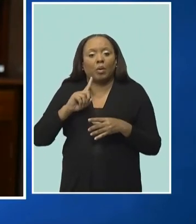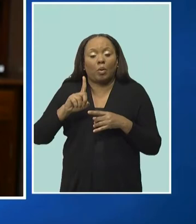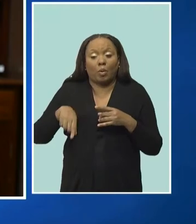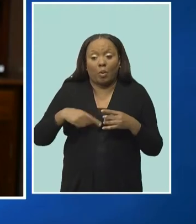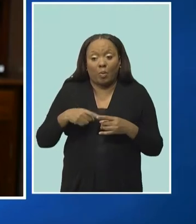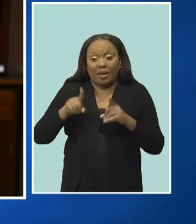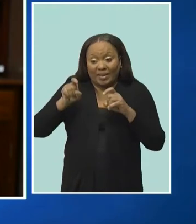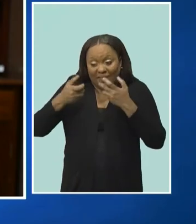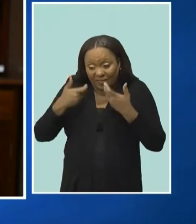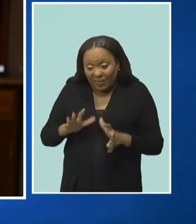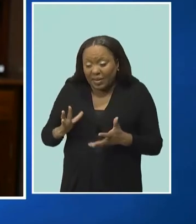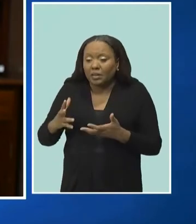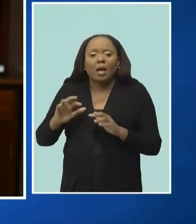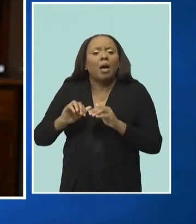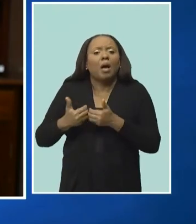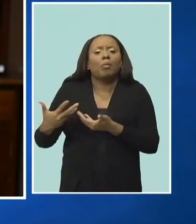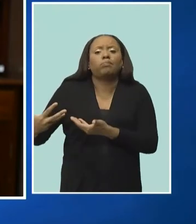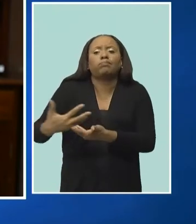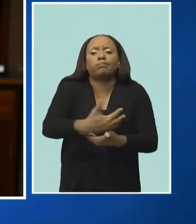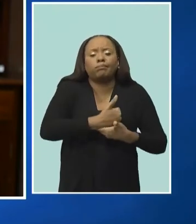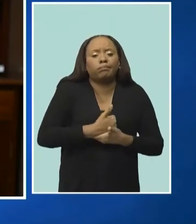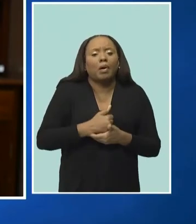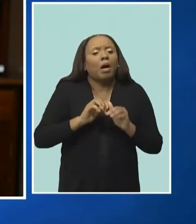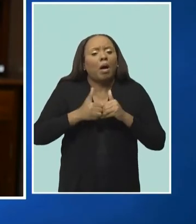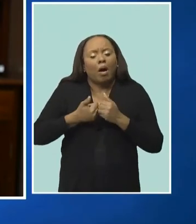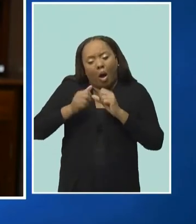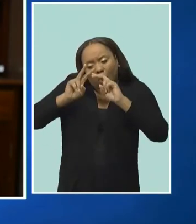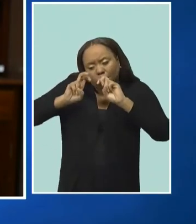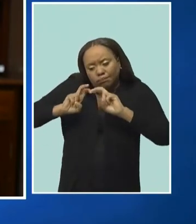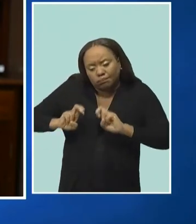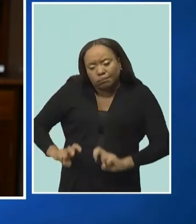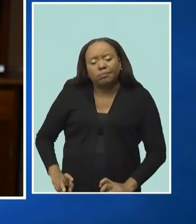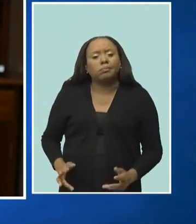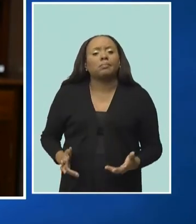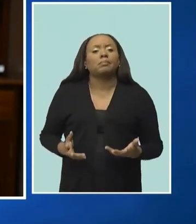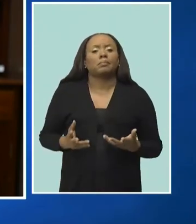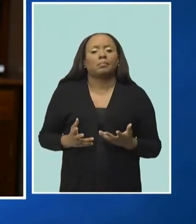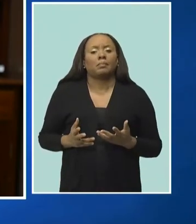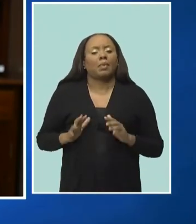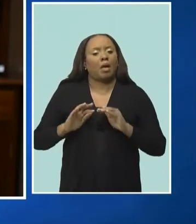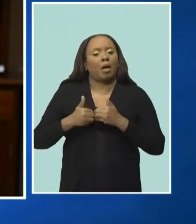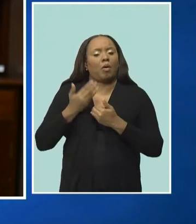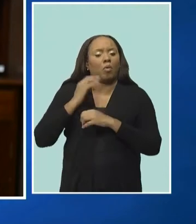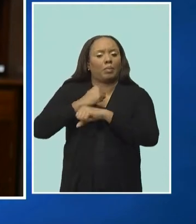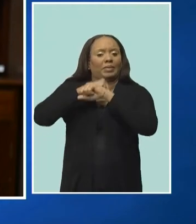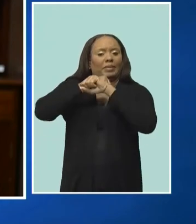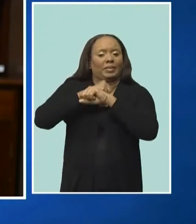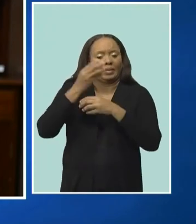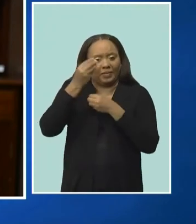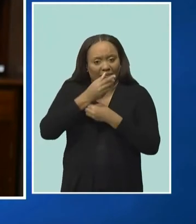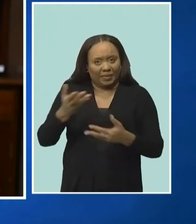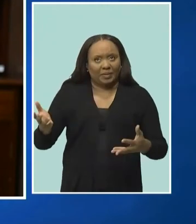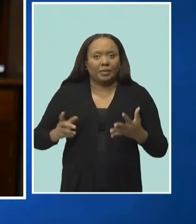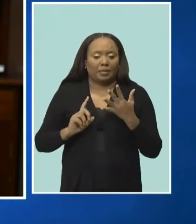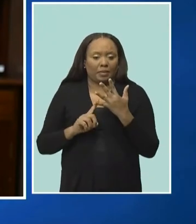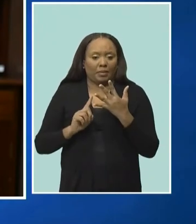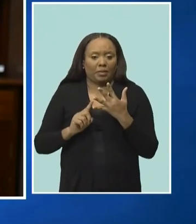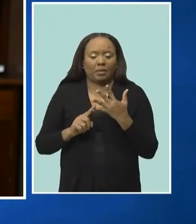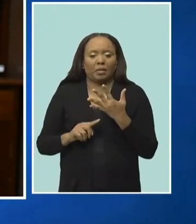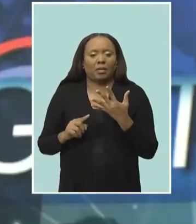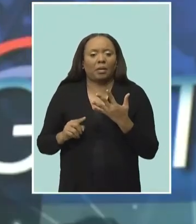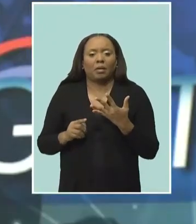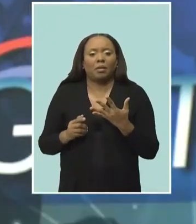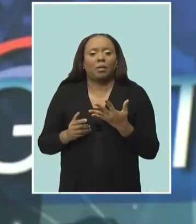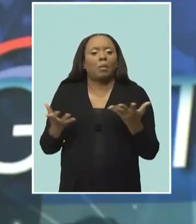collected? How will it be analyzed? How will it be protected? And the way forward.